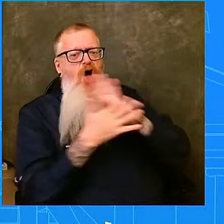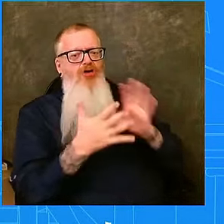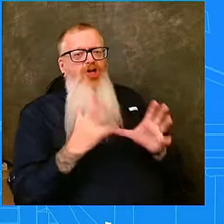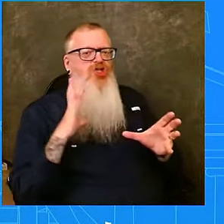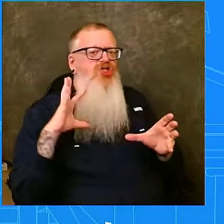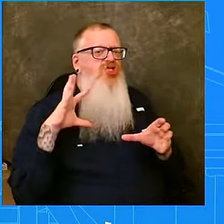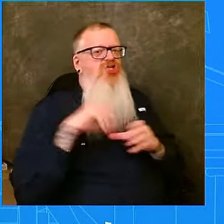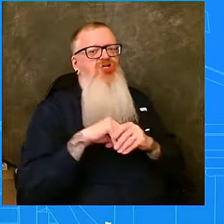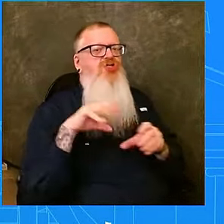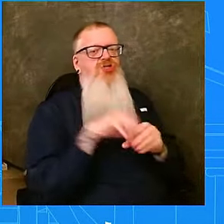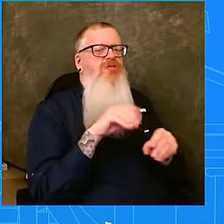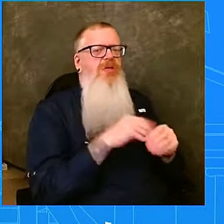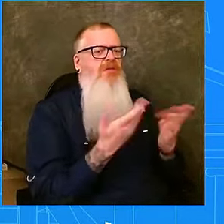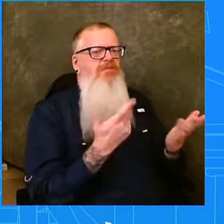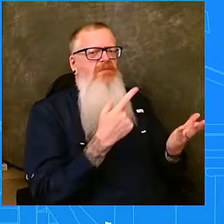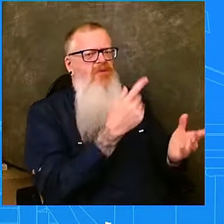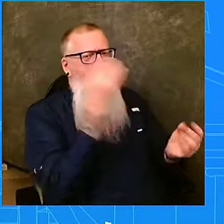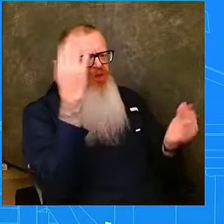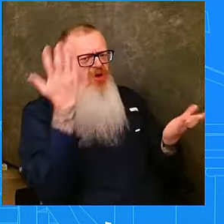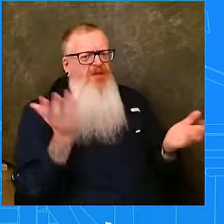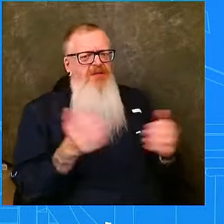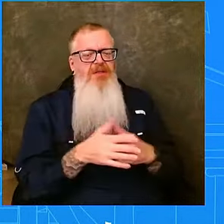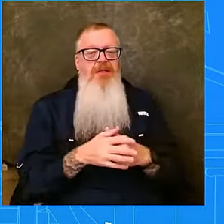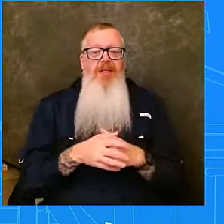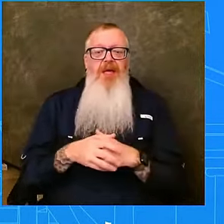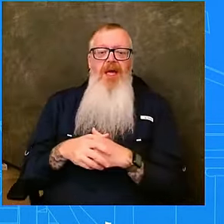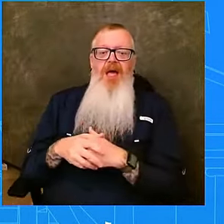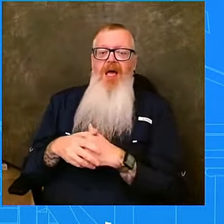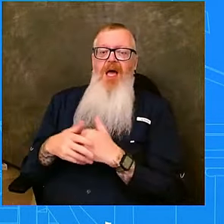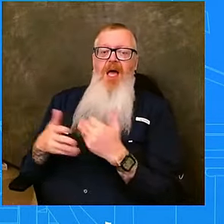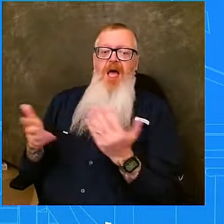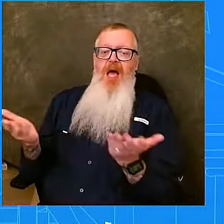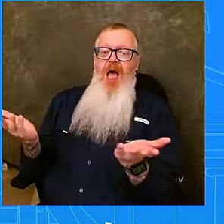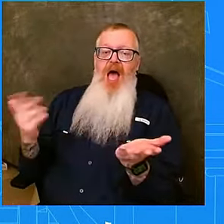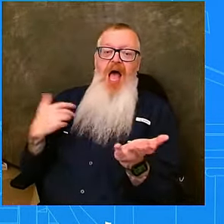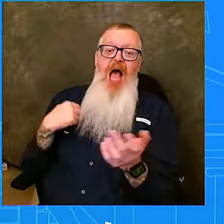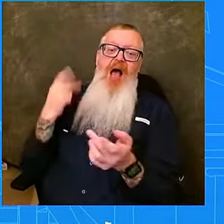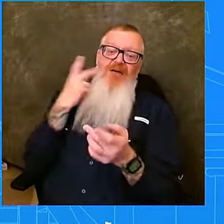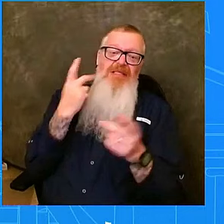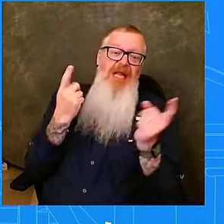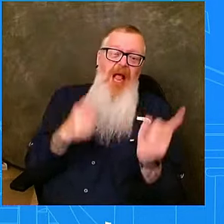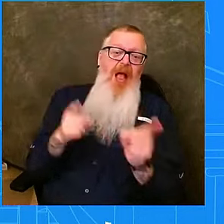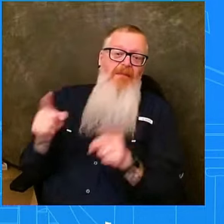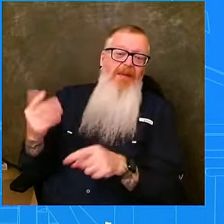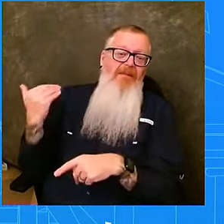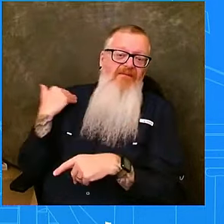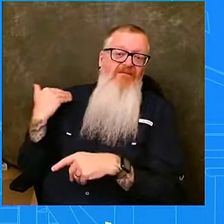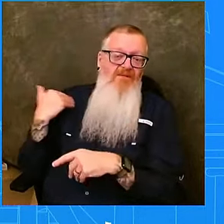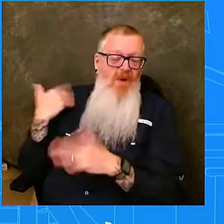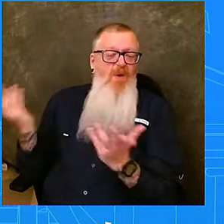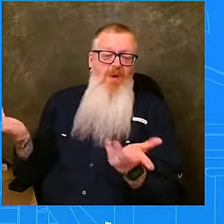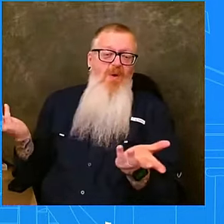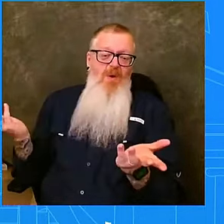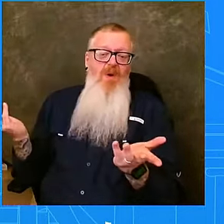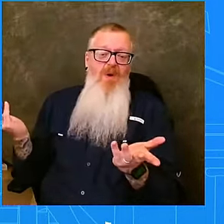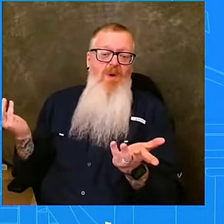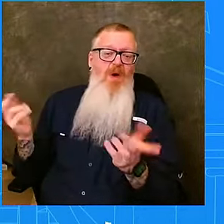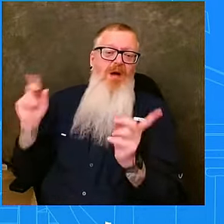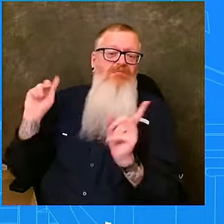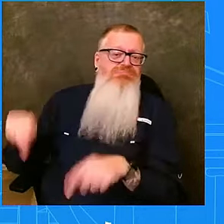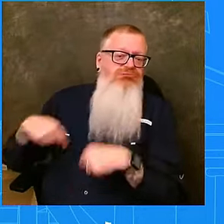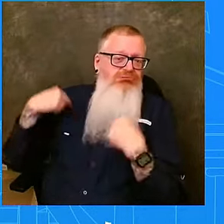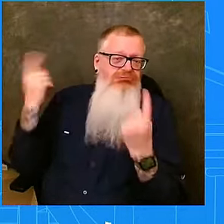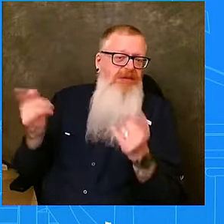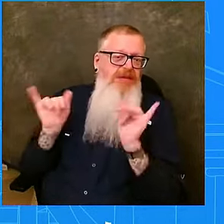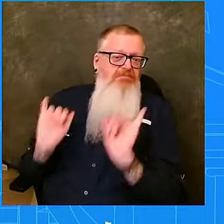before. We have had misinformation for, you know, a long time, but we have seen it increase recently. We